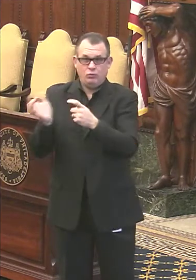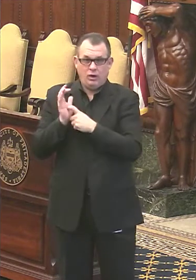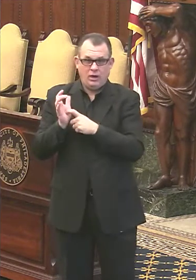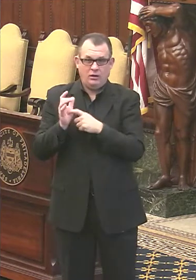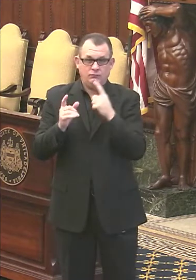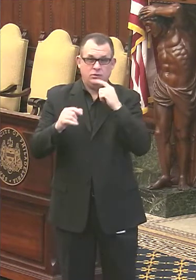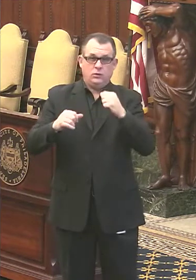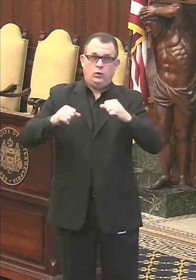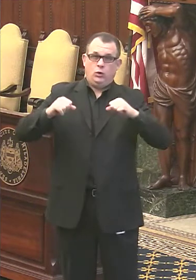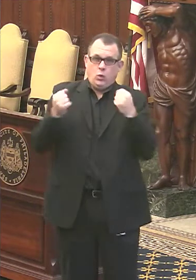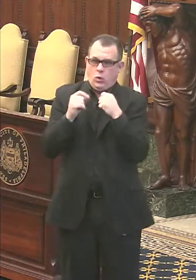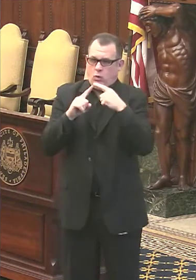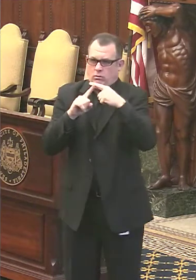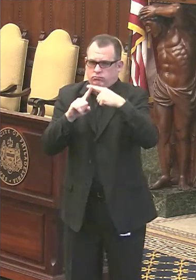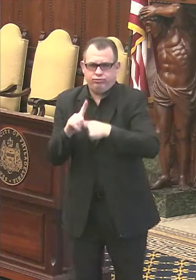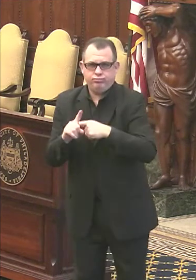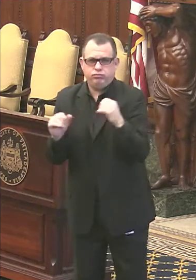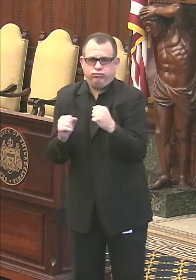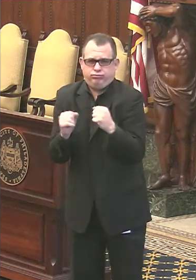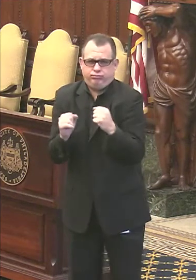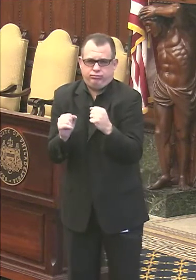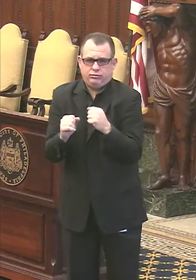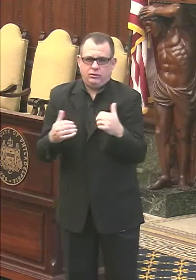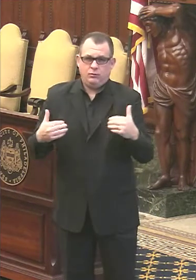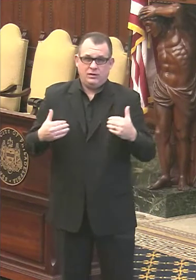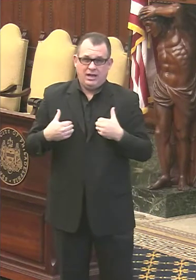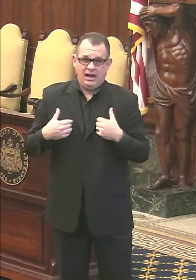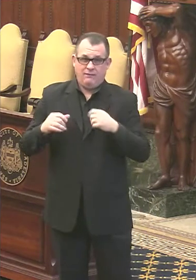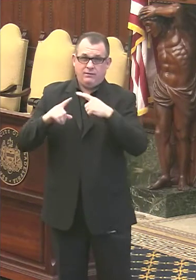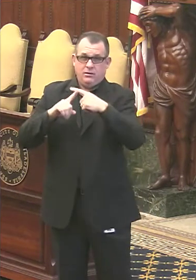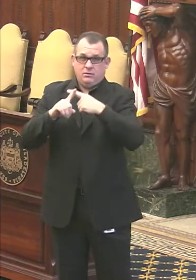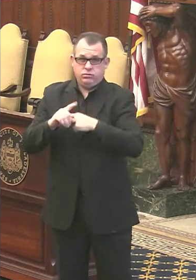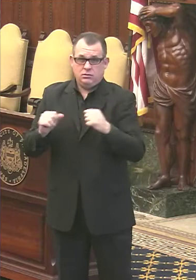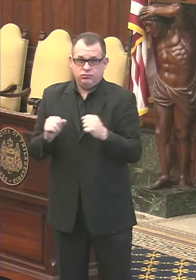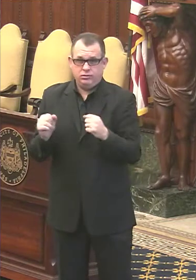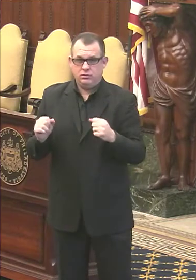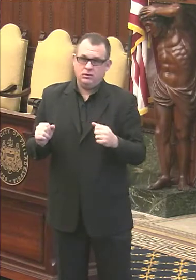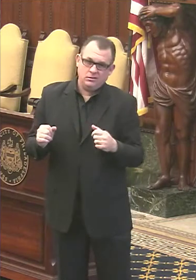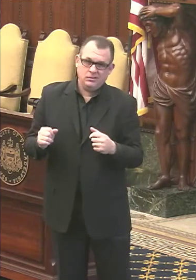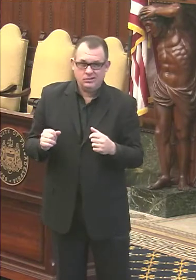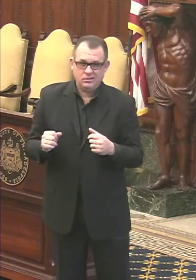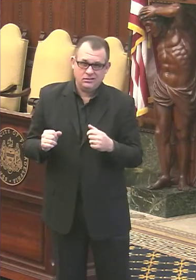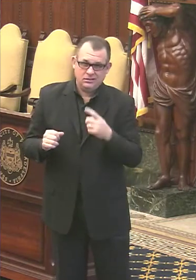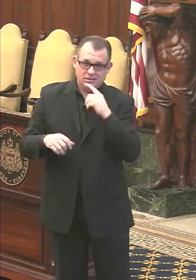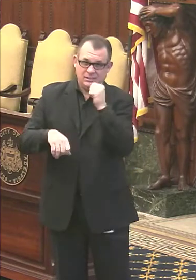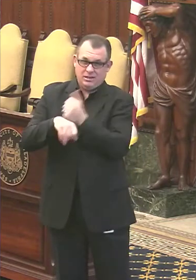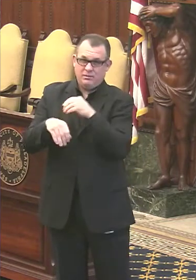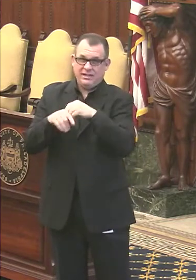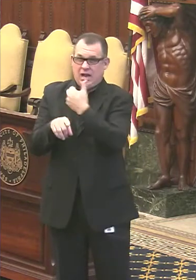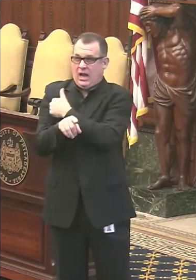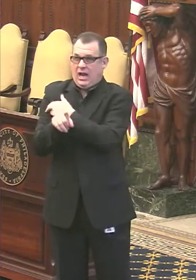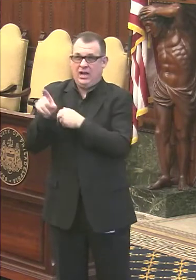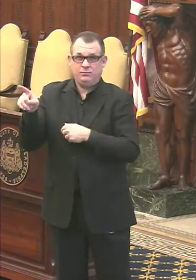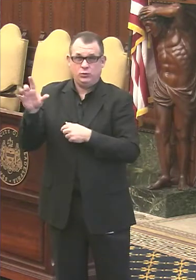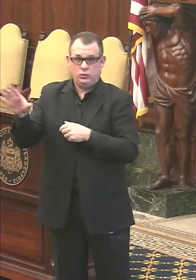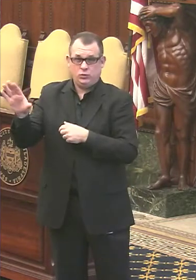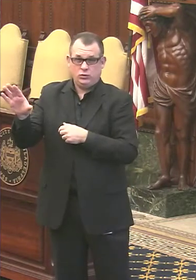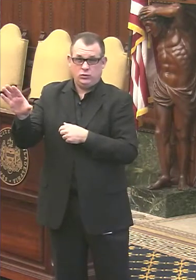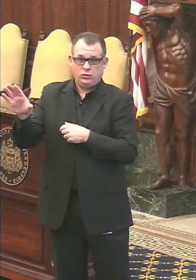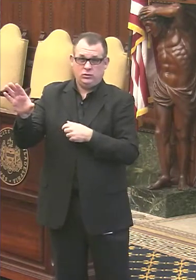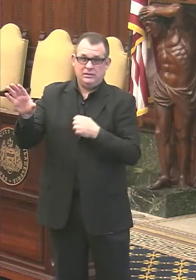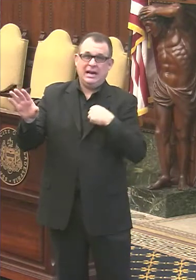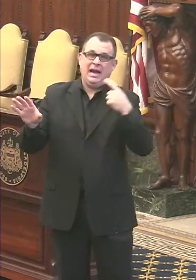And we have ultra cold storage is fairly exclusively located in hospitals. So I think you could